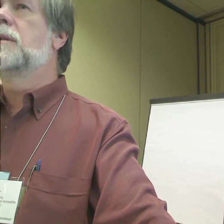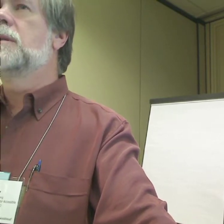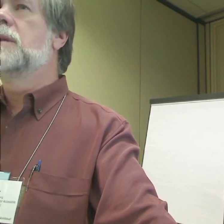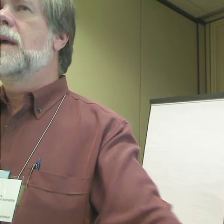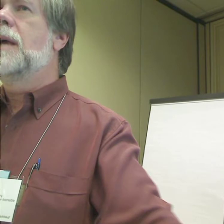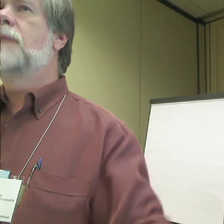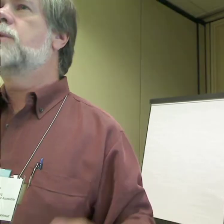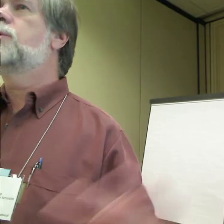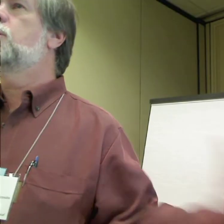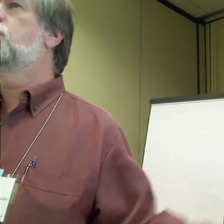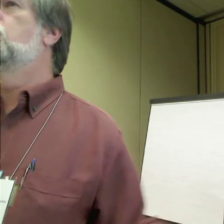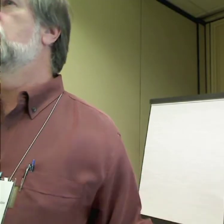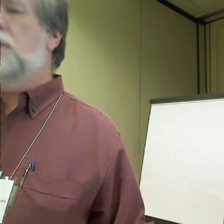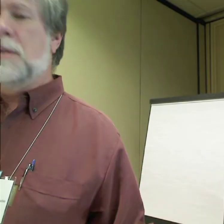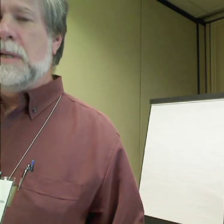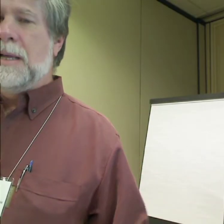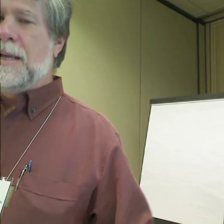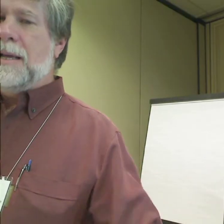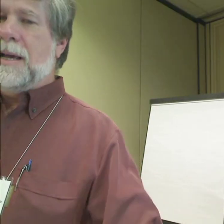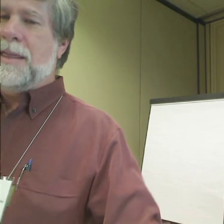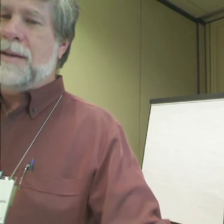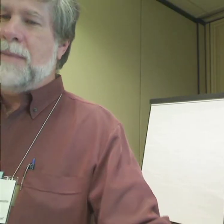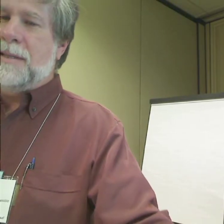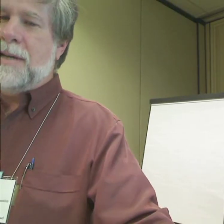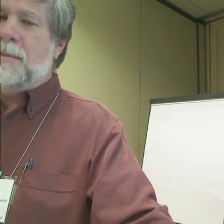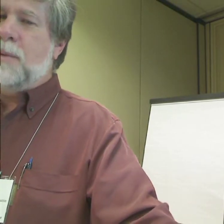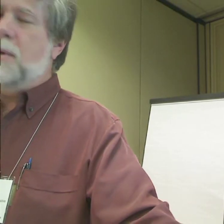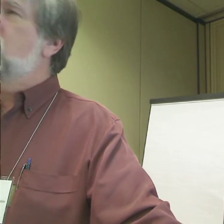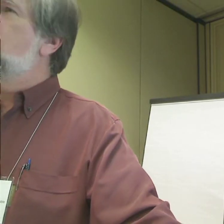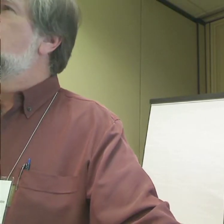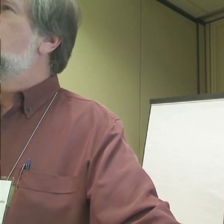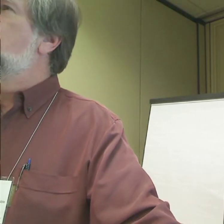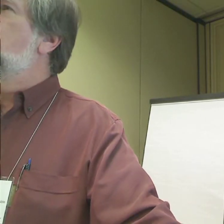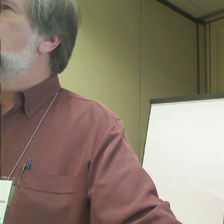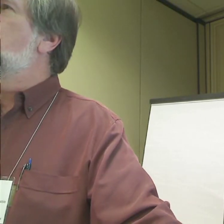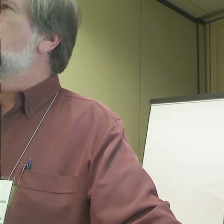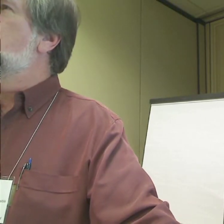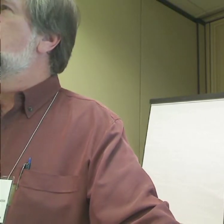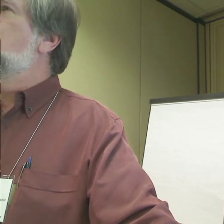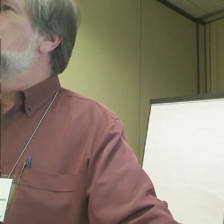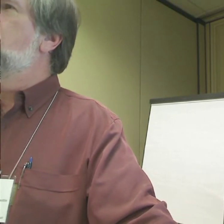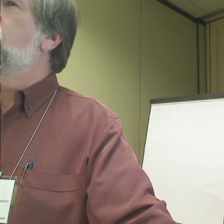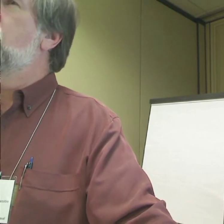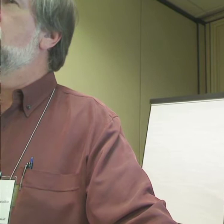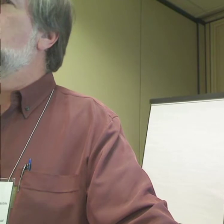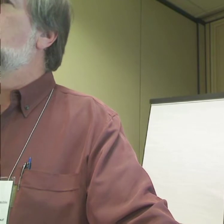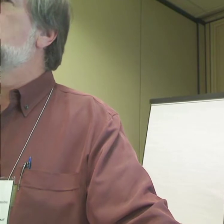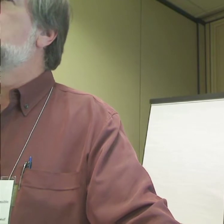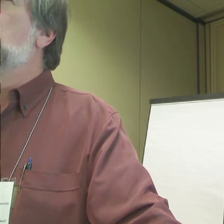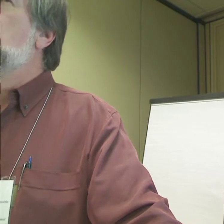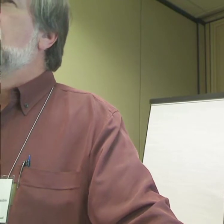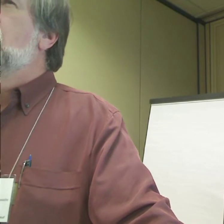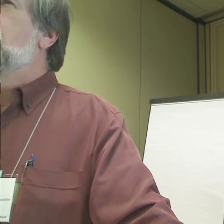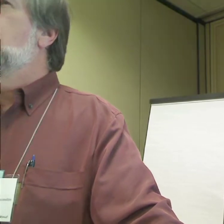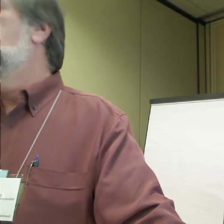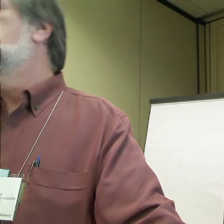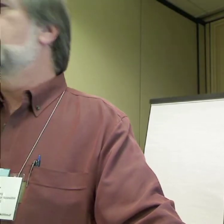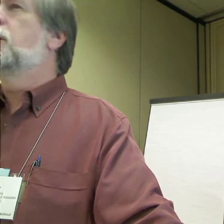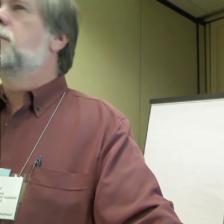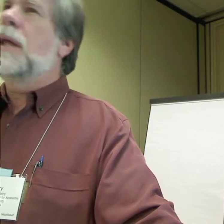experiences and very social ones. I think about the time I went to see the Mapplethorpe exhibit at the MFA in Boston.